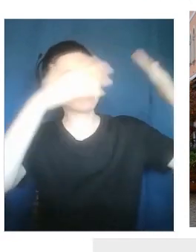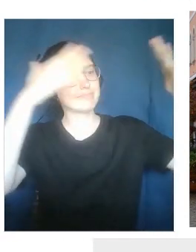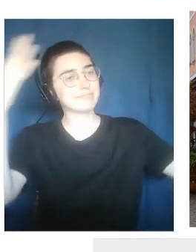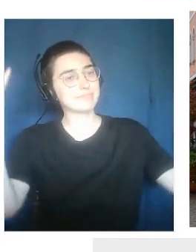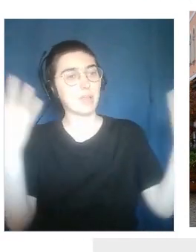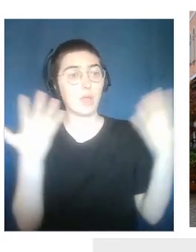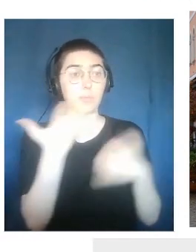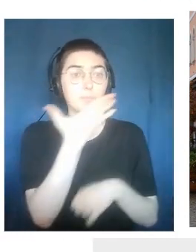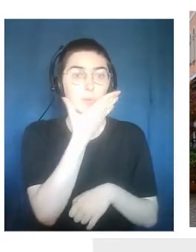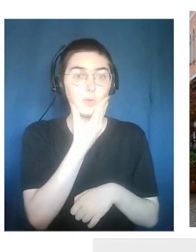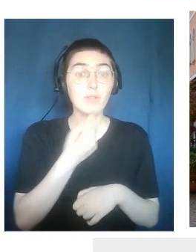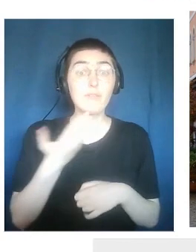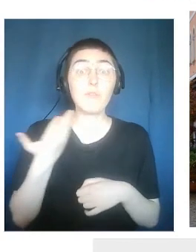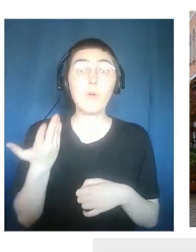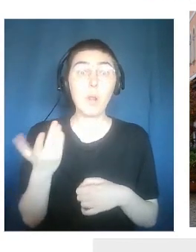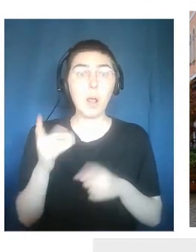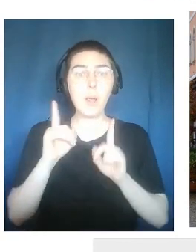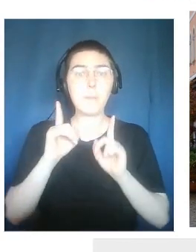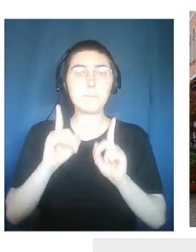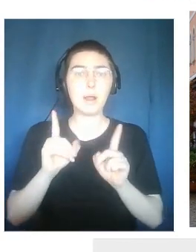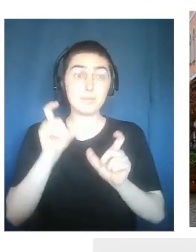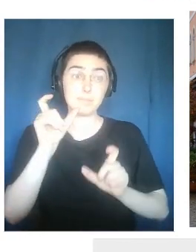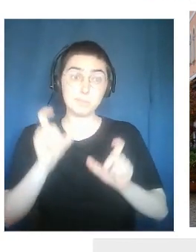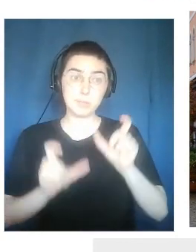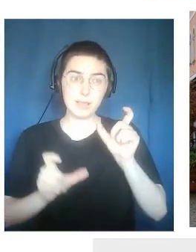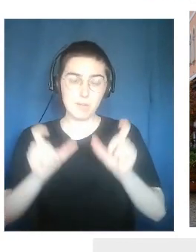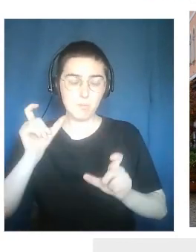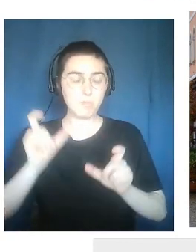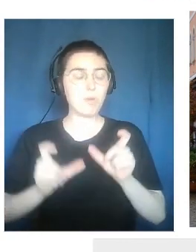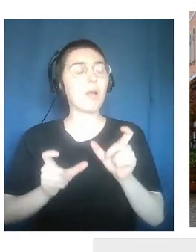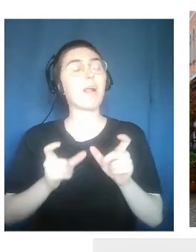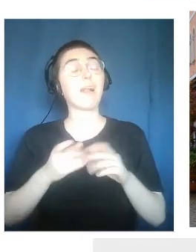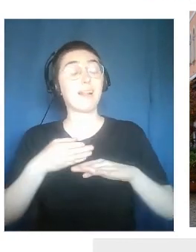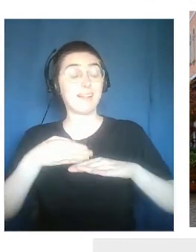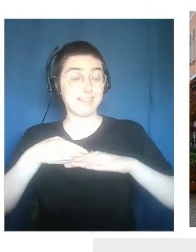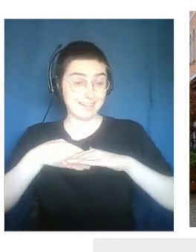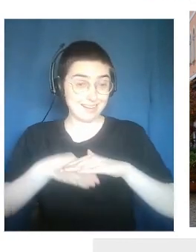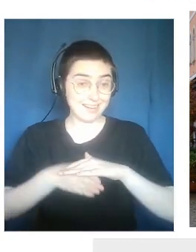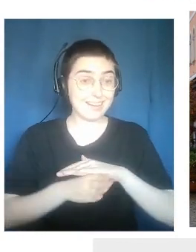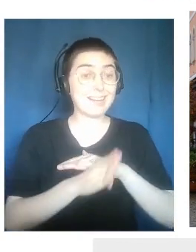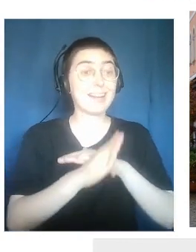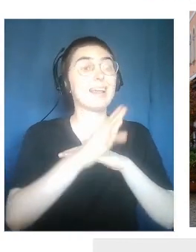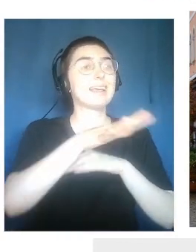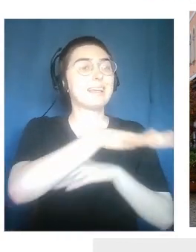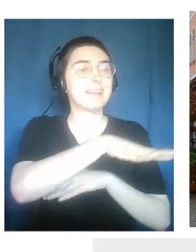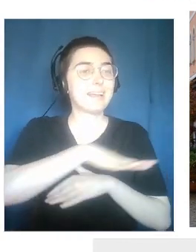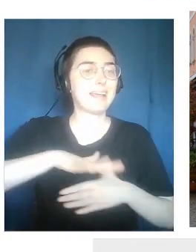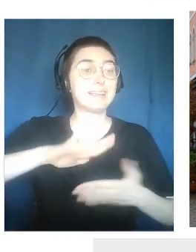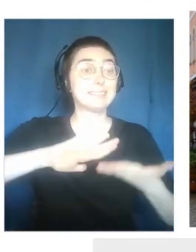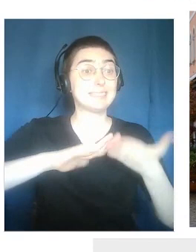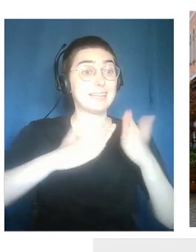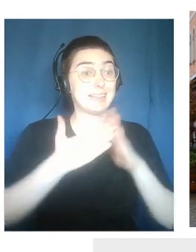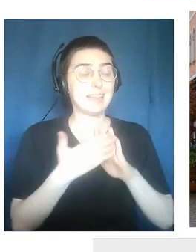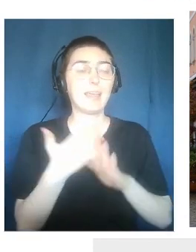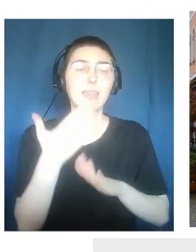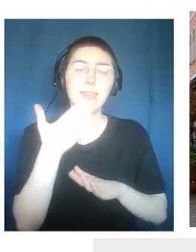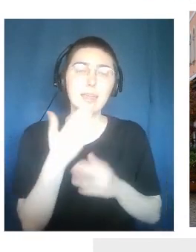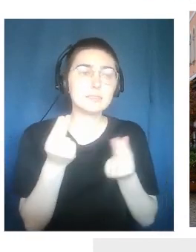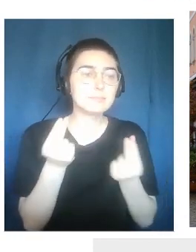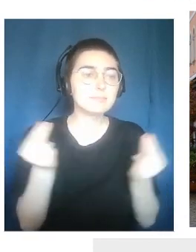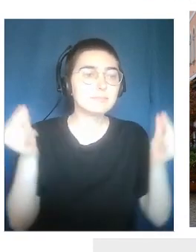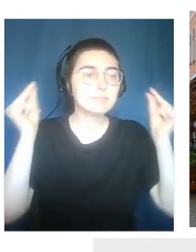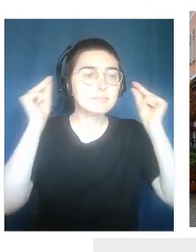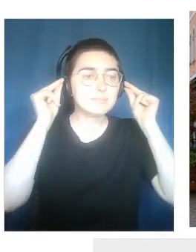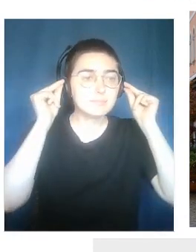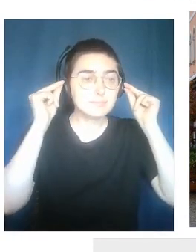But when people get into this part of the city that has